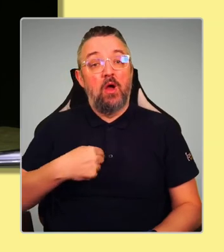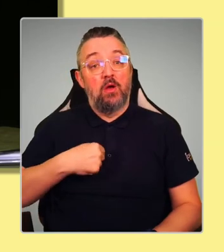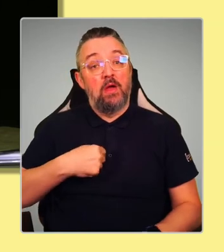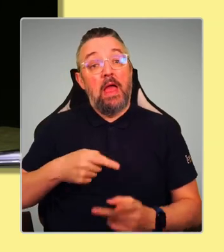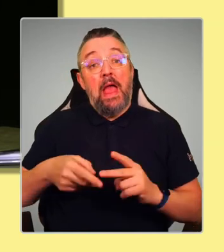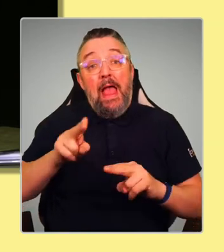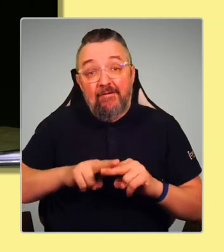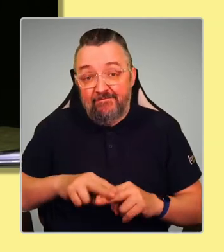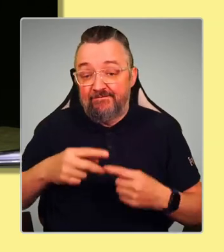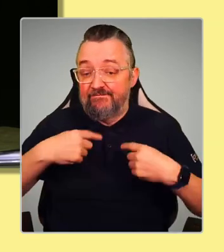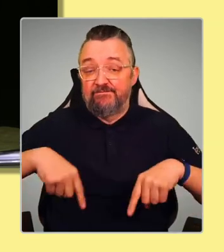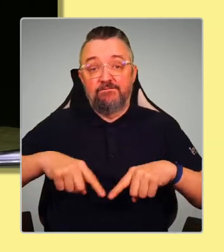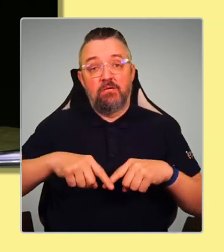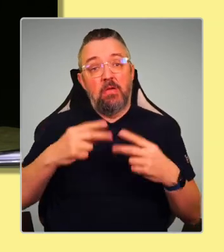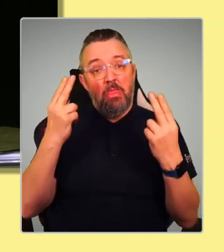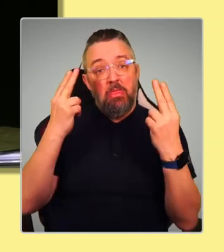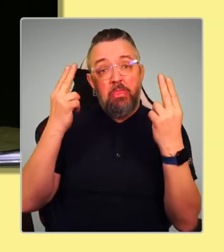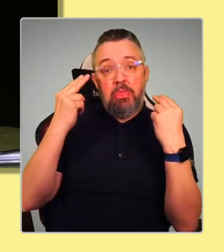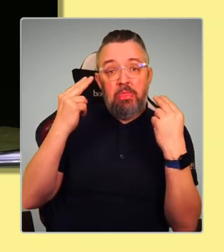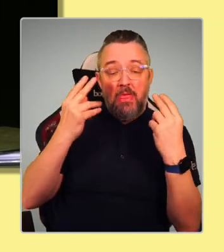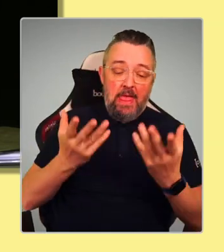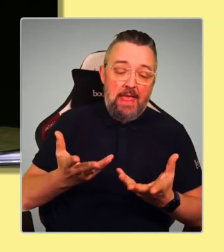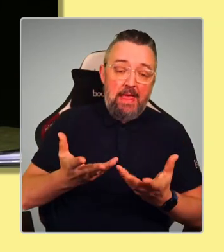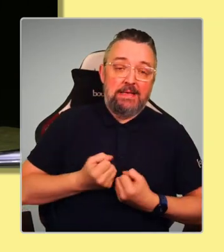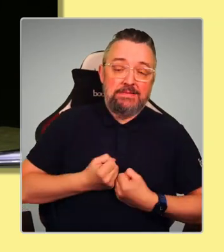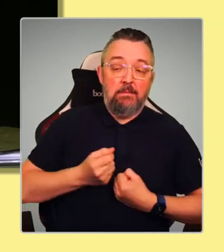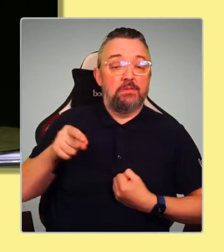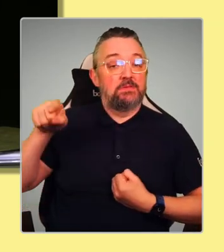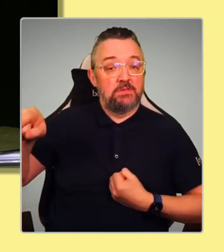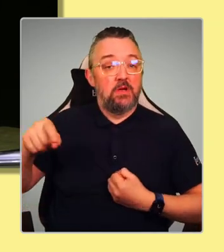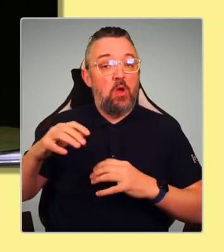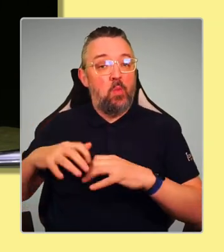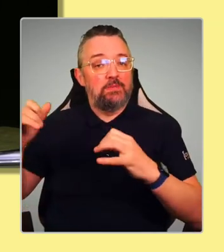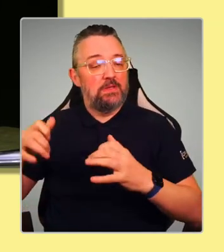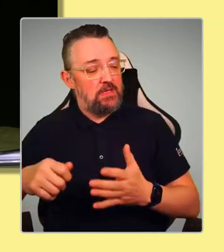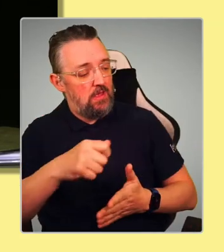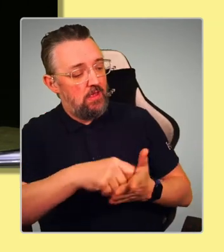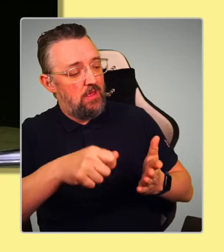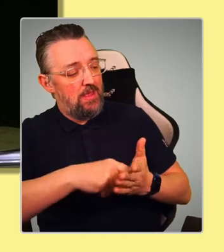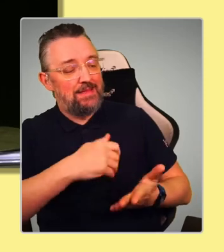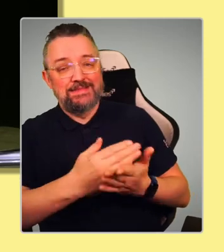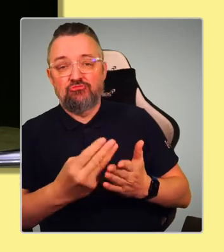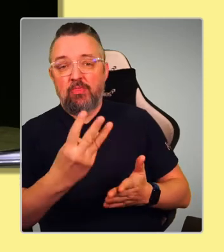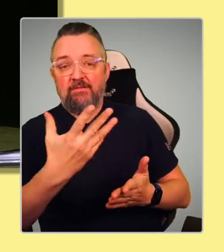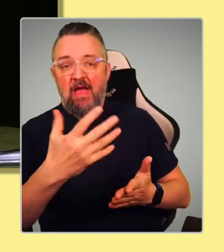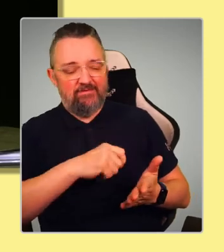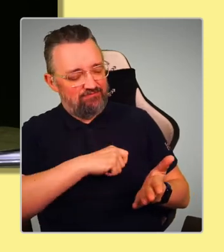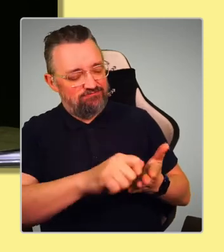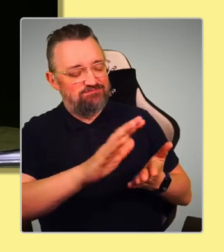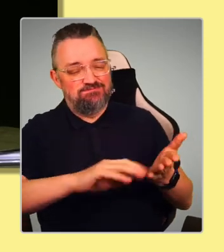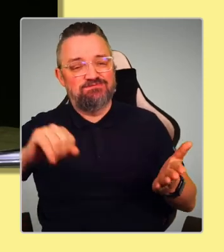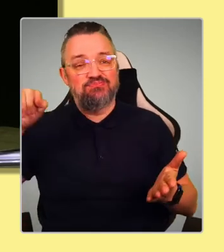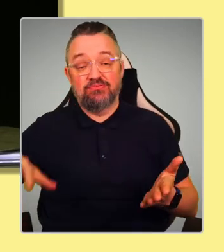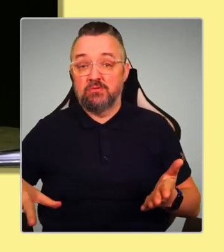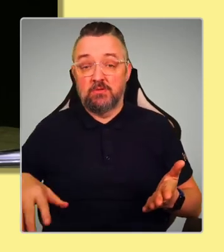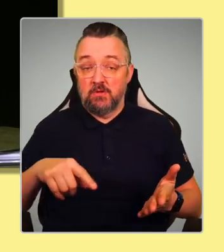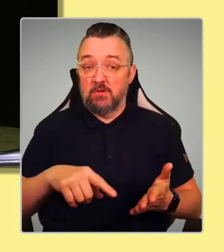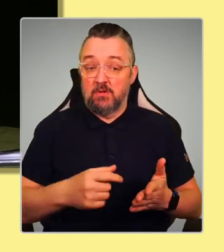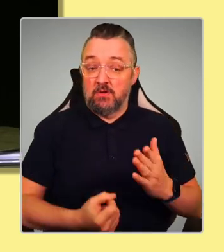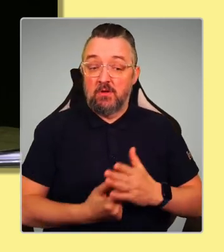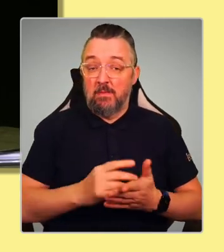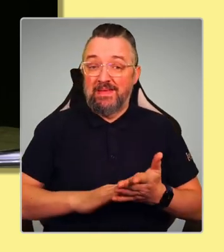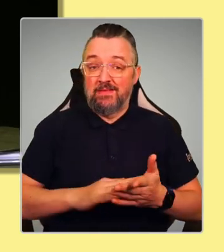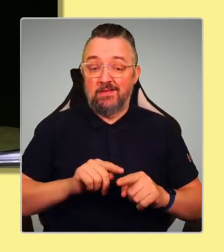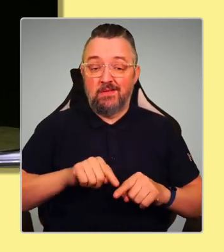allow Westminster to use their Section 35 veto against us, what kind of precedent does that set?